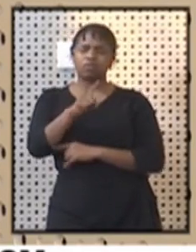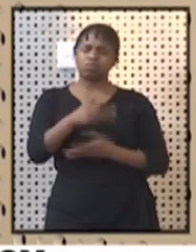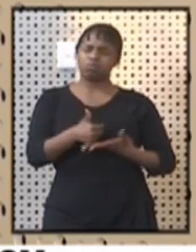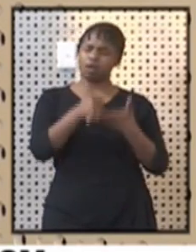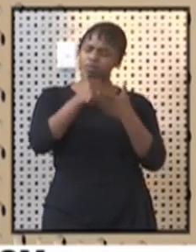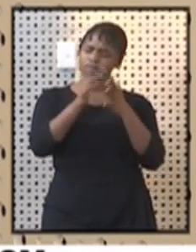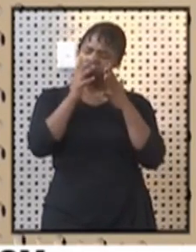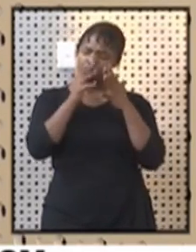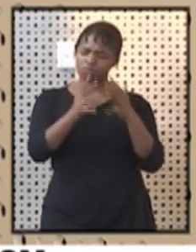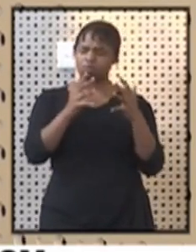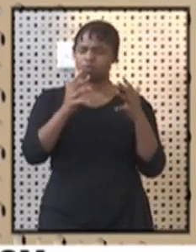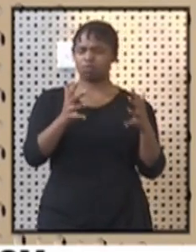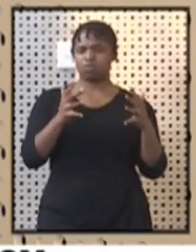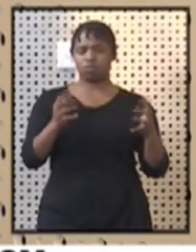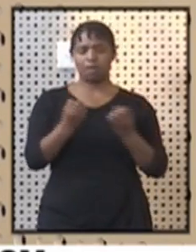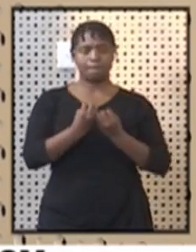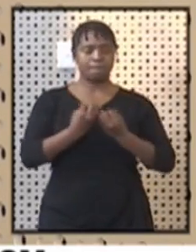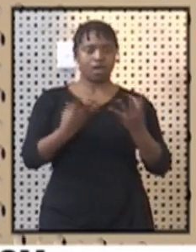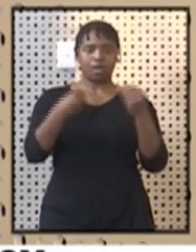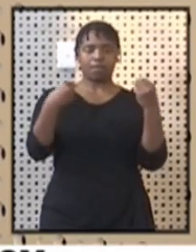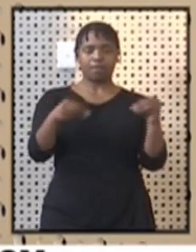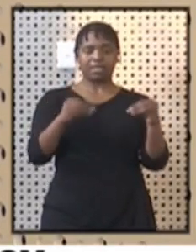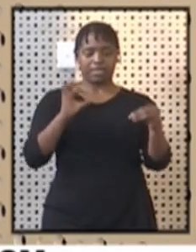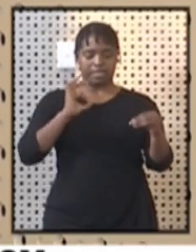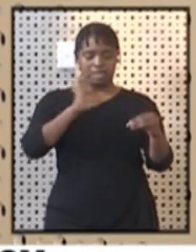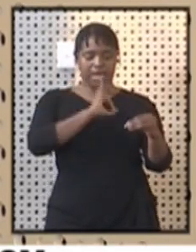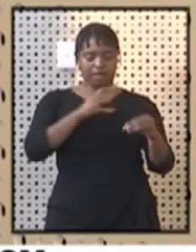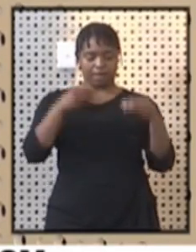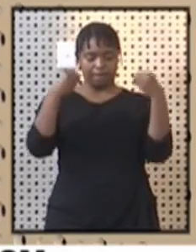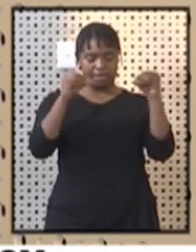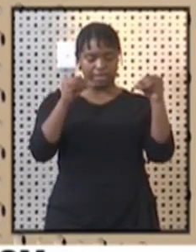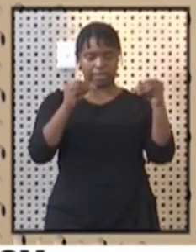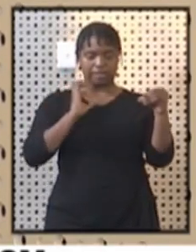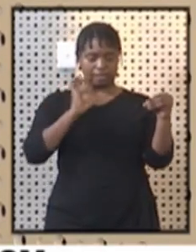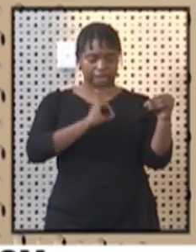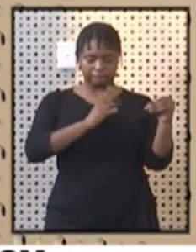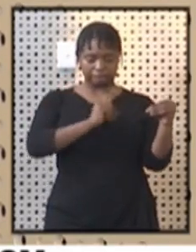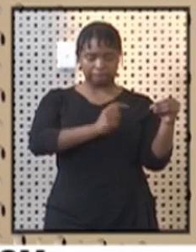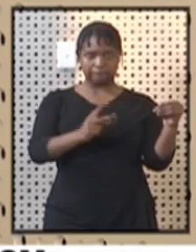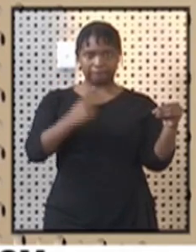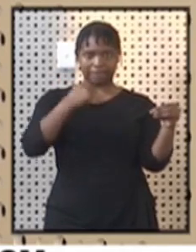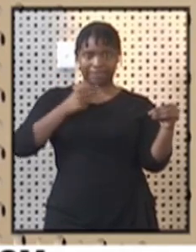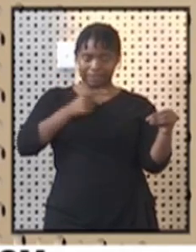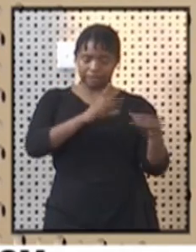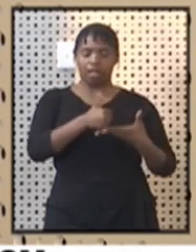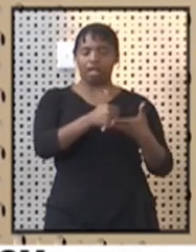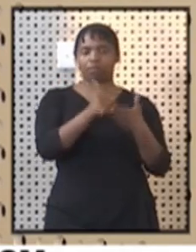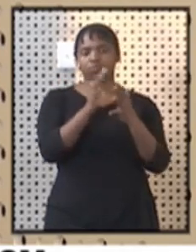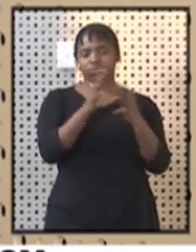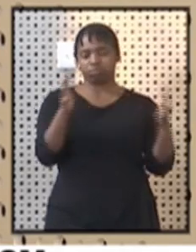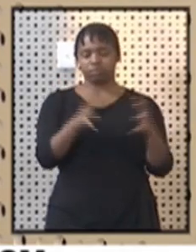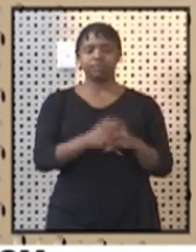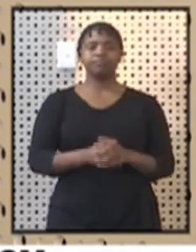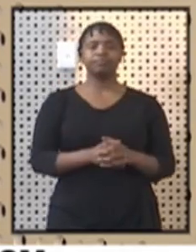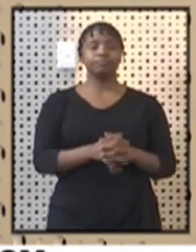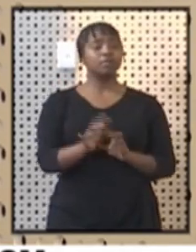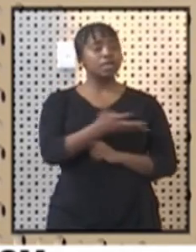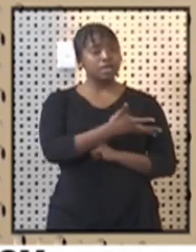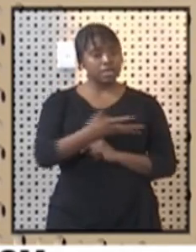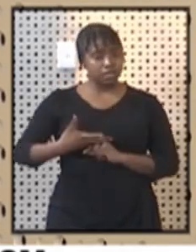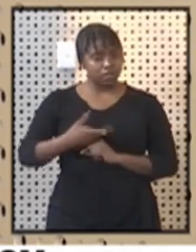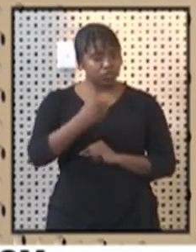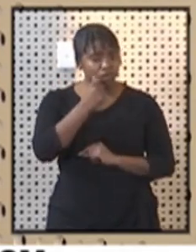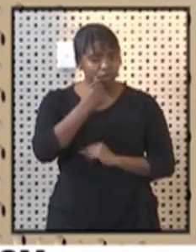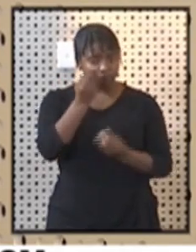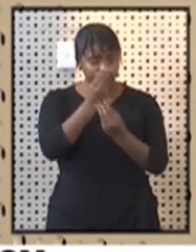for many businesses and employees in our sector. I need to indicate, ladies and gentlemen, that